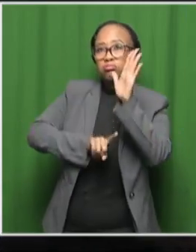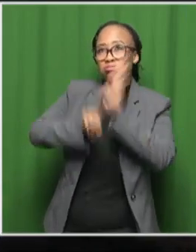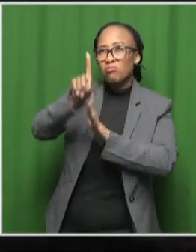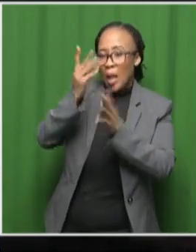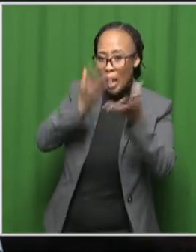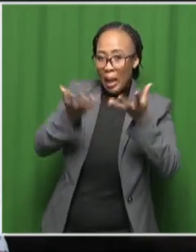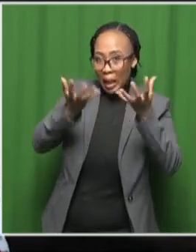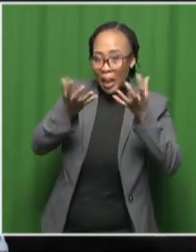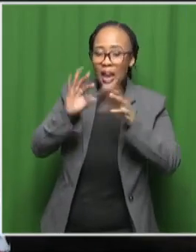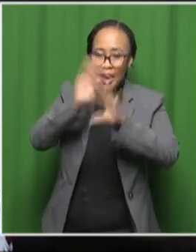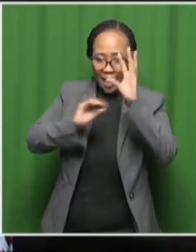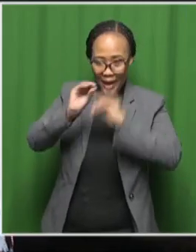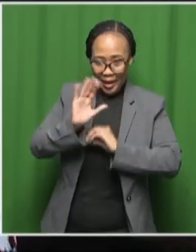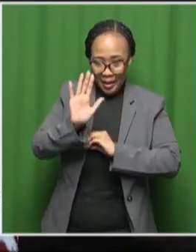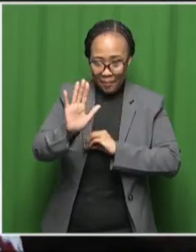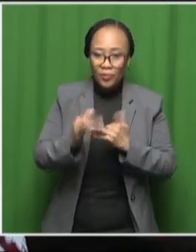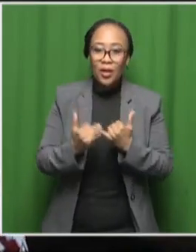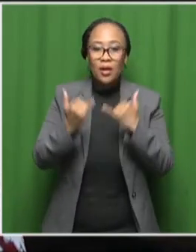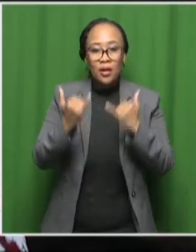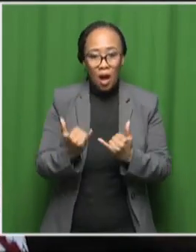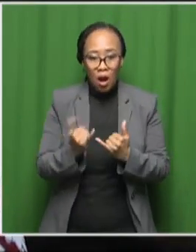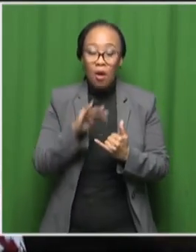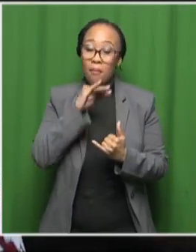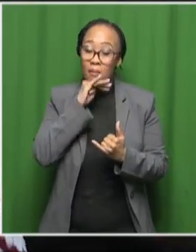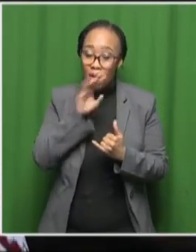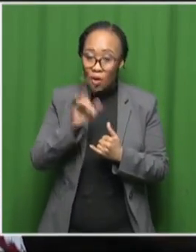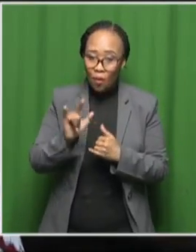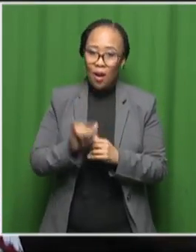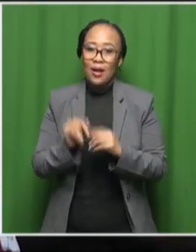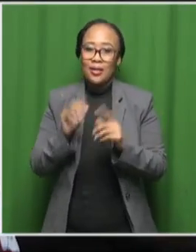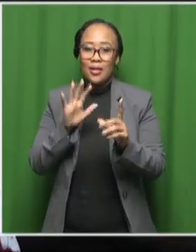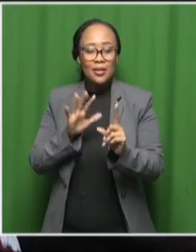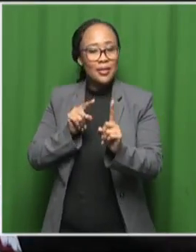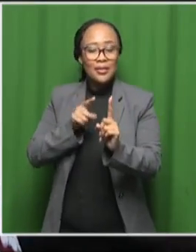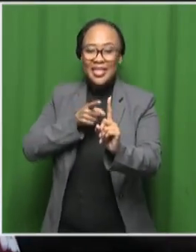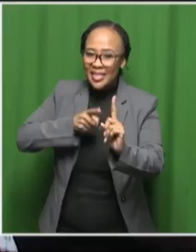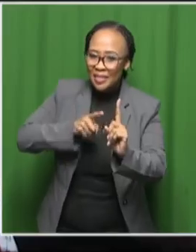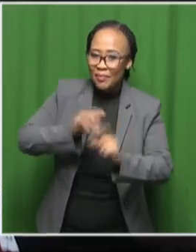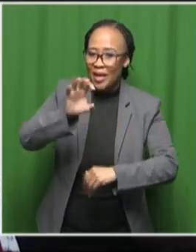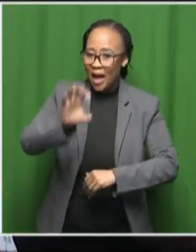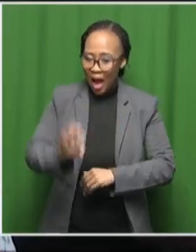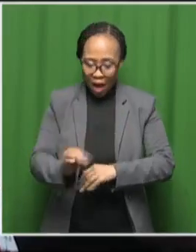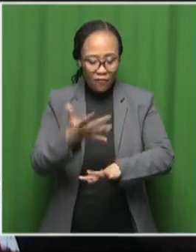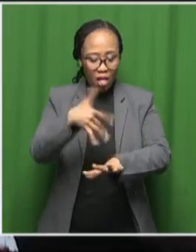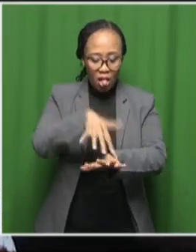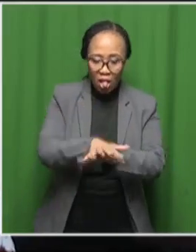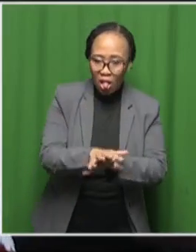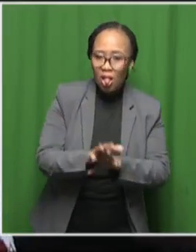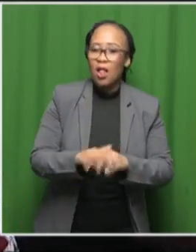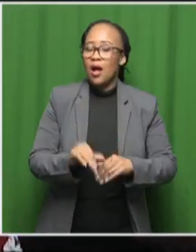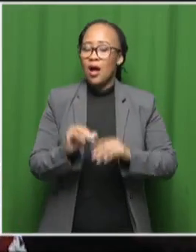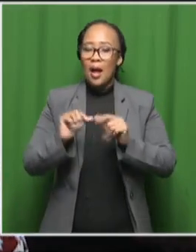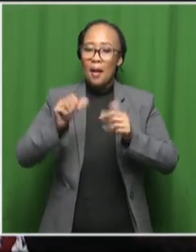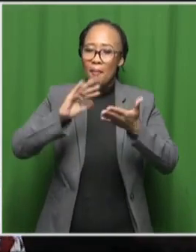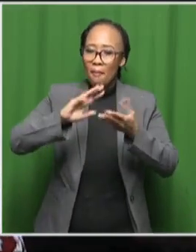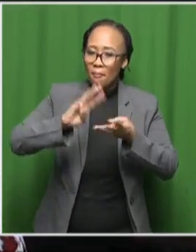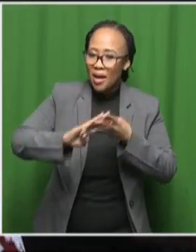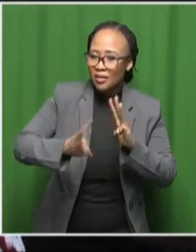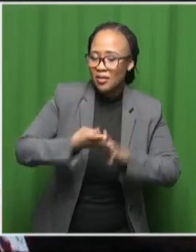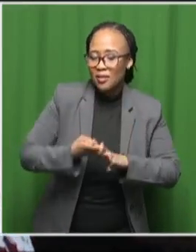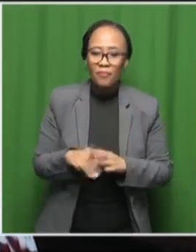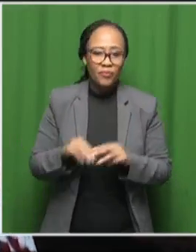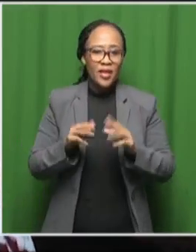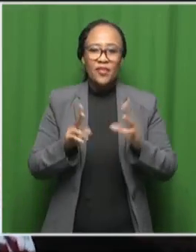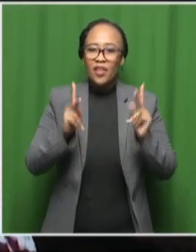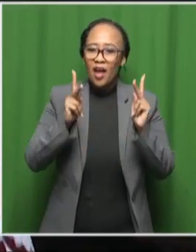multidisciplinary it transcends beyond just the stars it goes into mathematics to physics to geography and so we believe